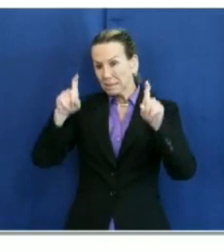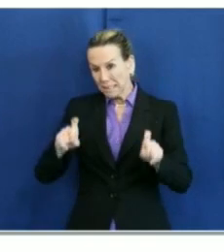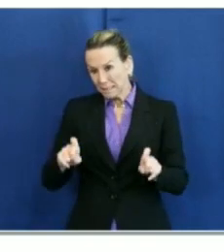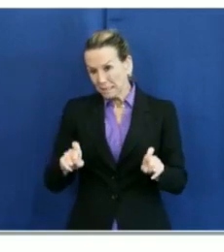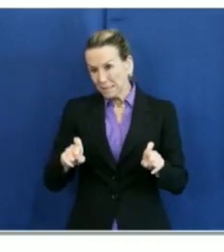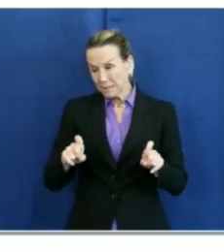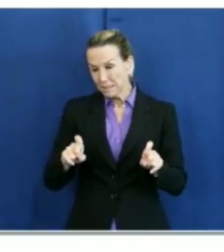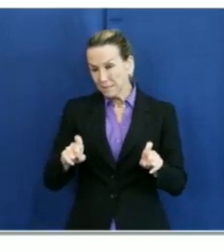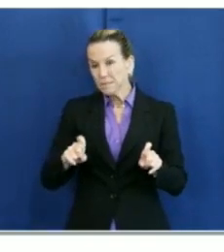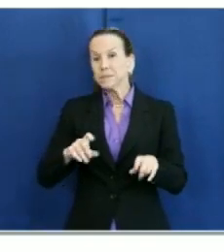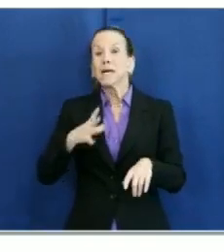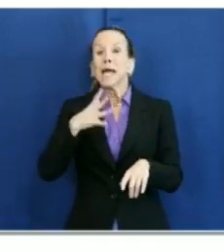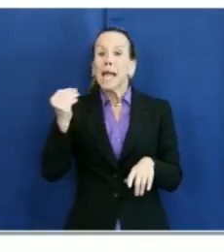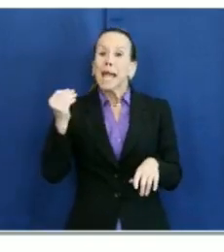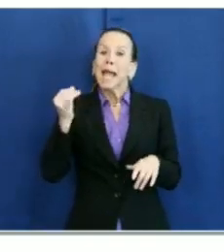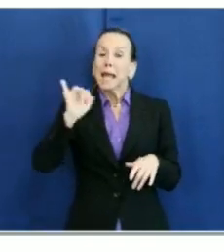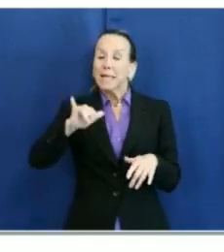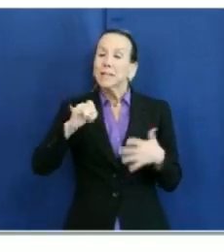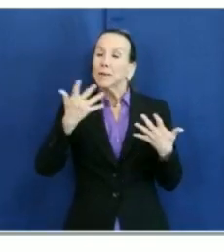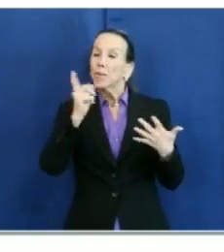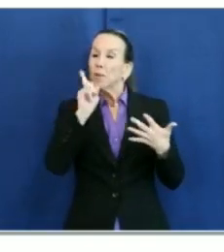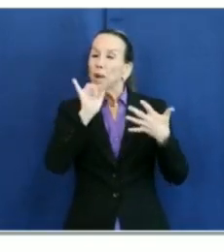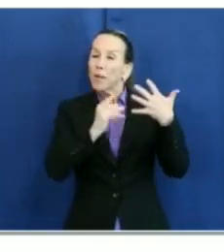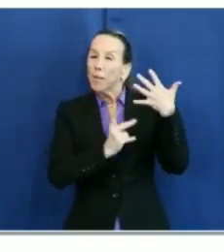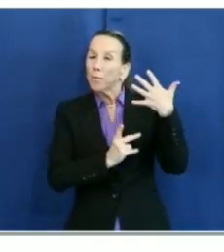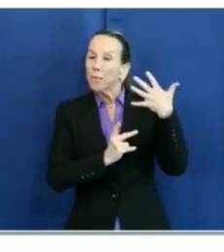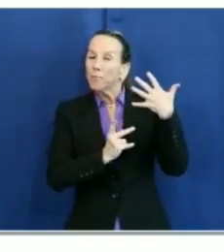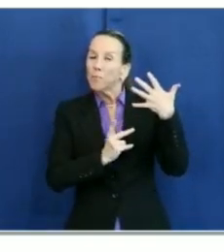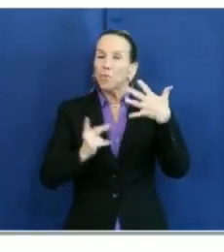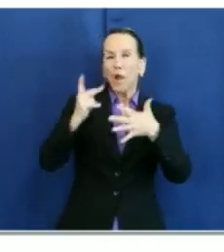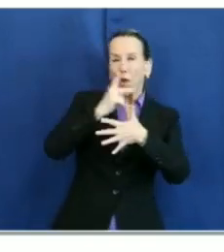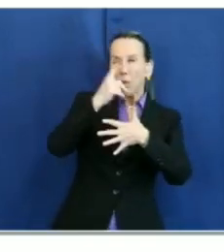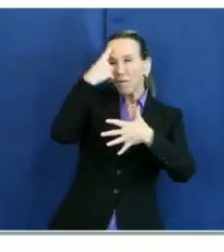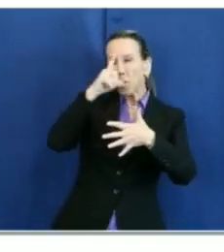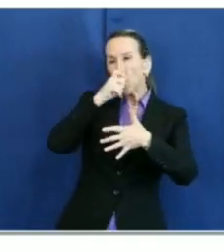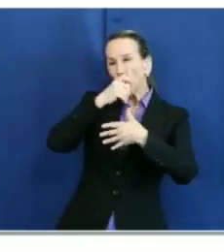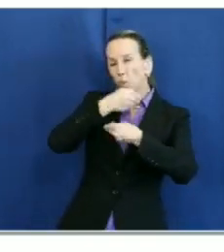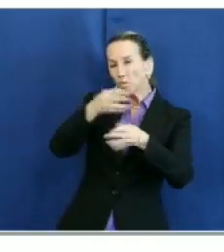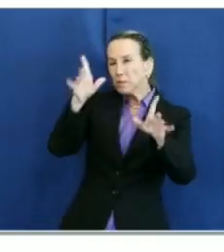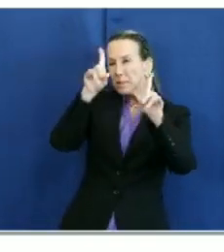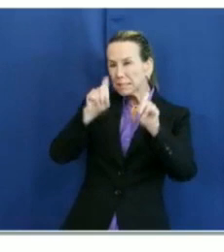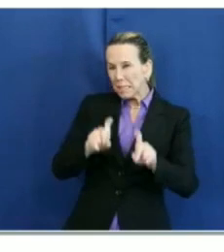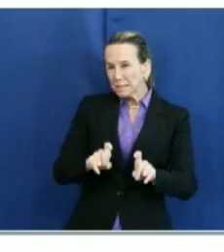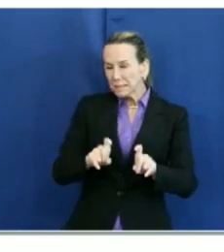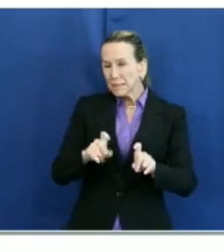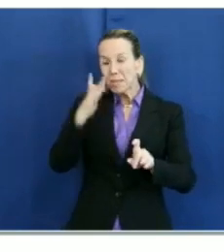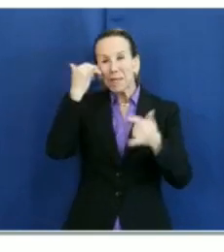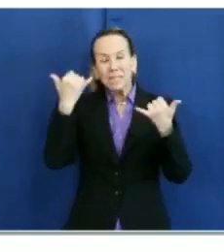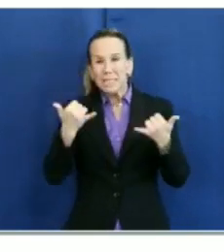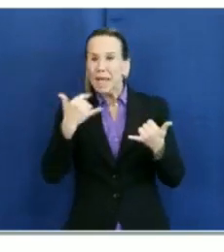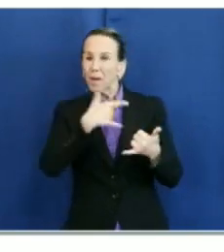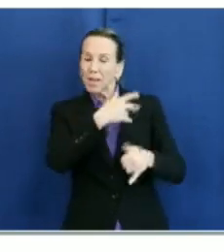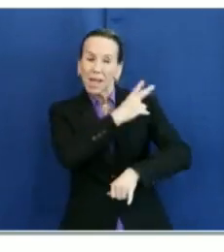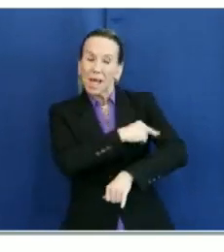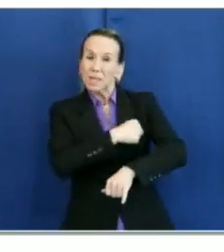And recognizing the challenges that presented our healthcare systems needing to